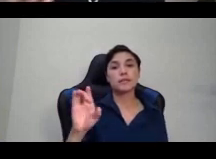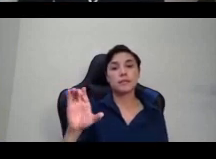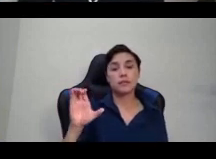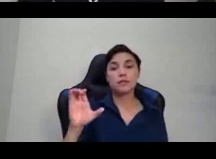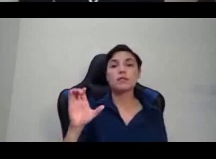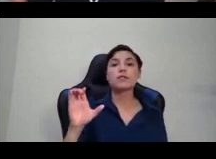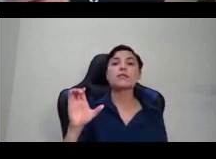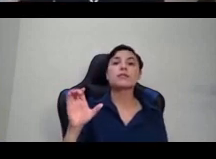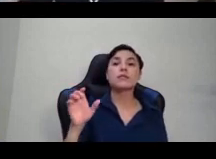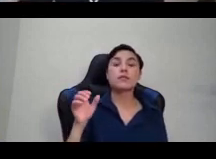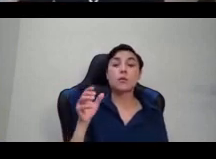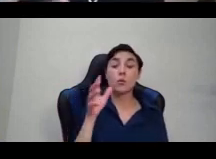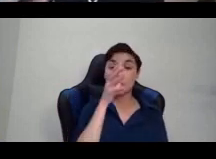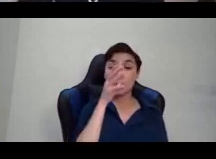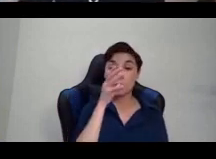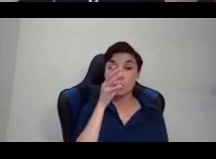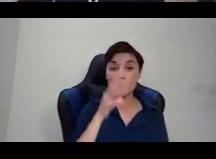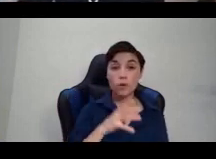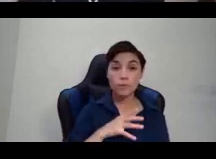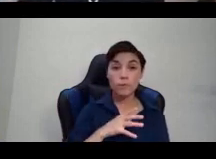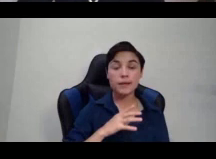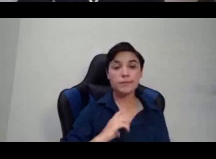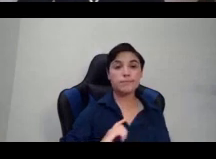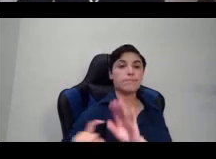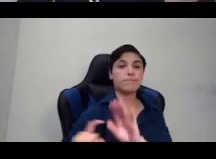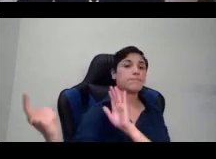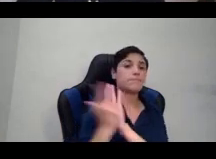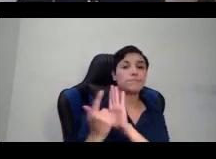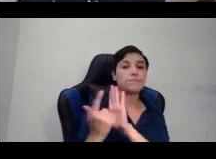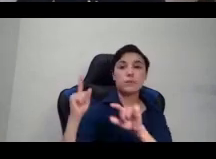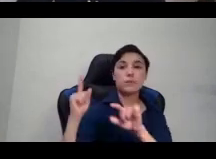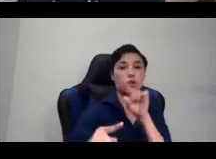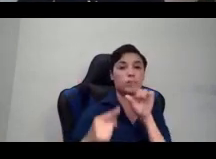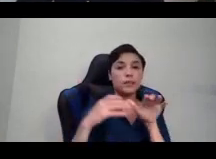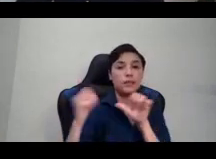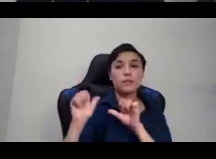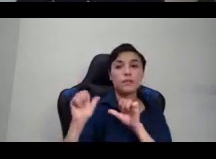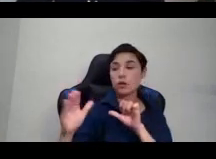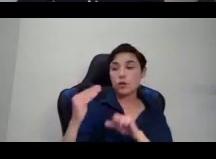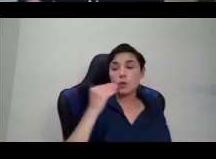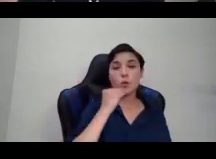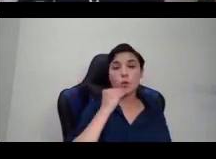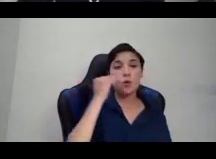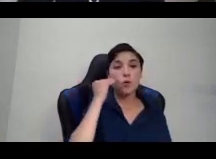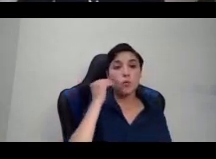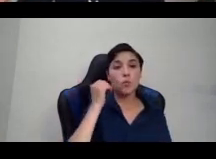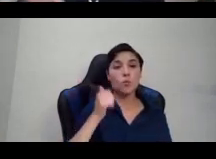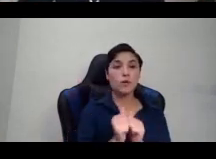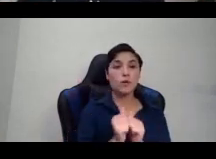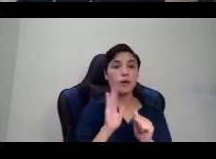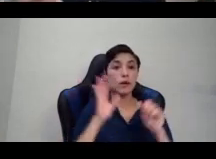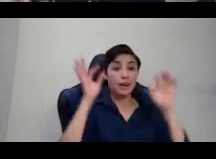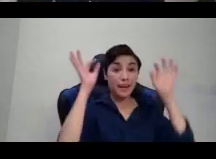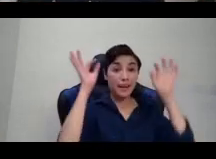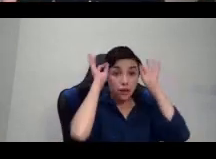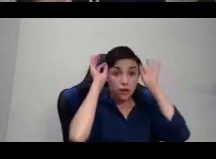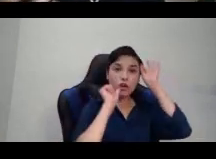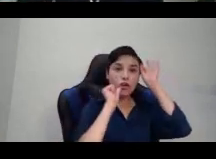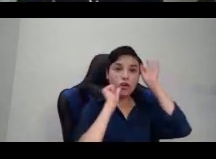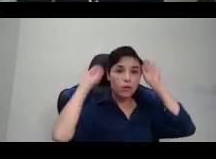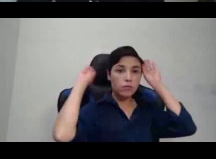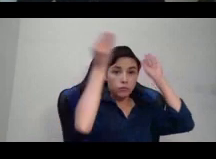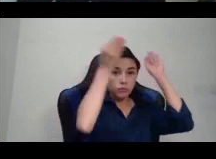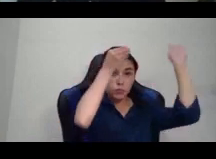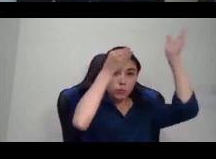descent leaving their homes with their hair unwrapped. And the reason that he did this was because many Spanish and French